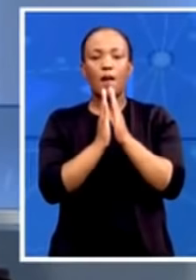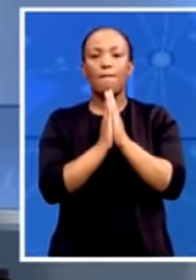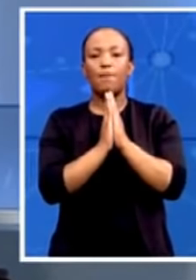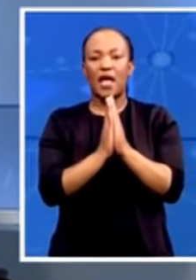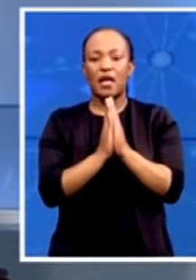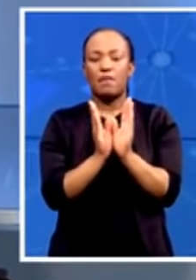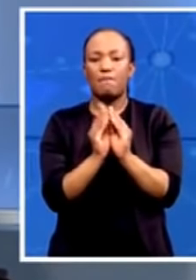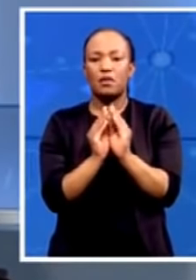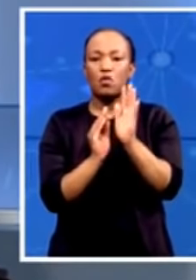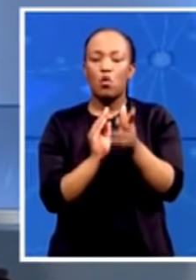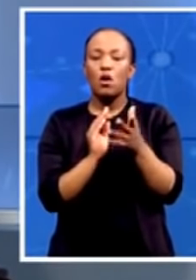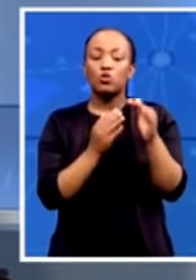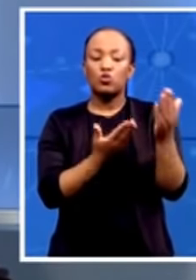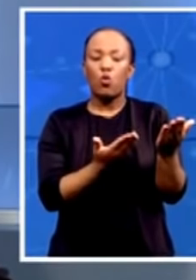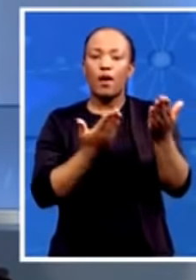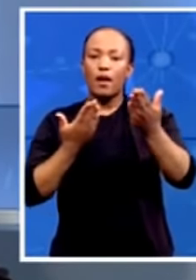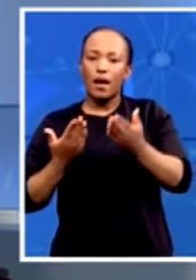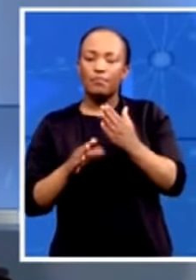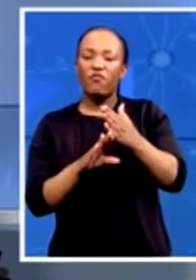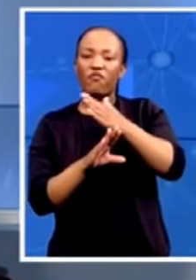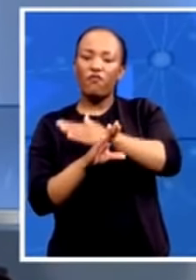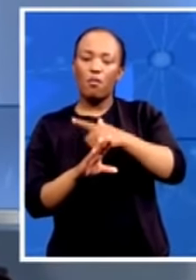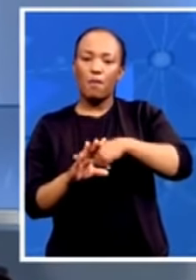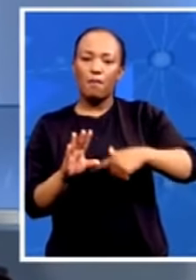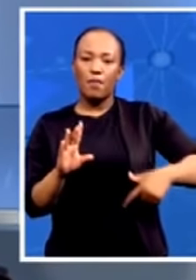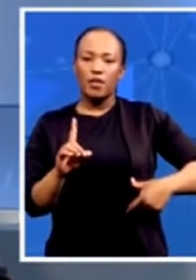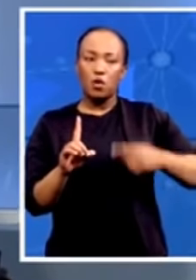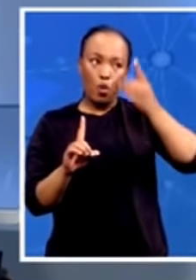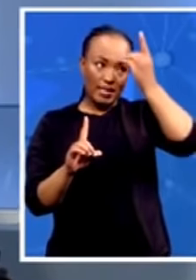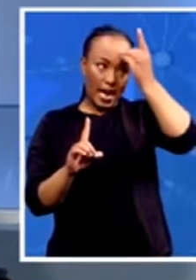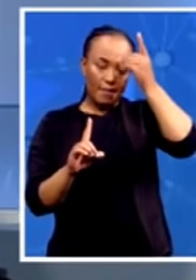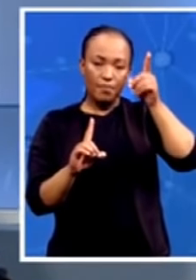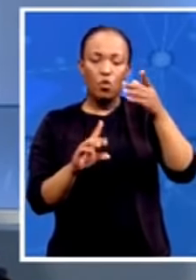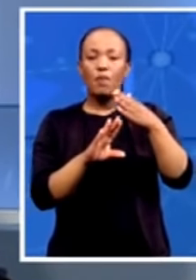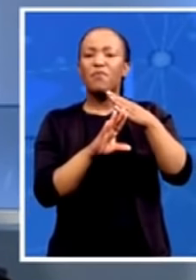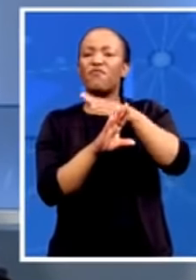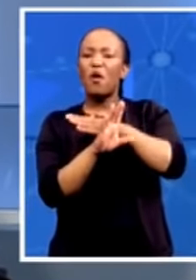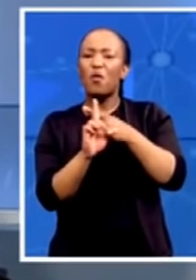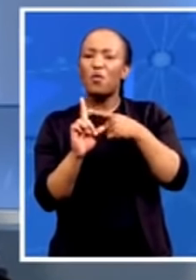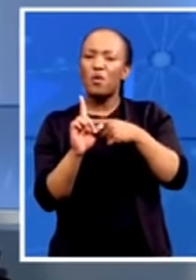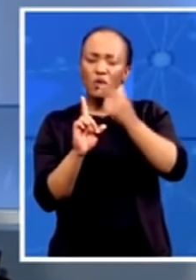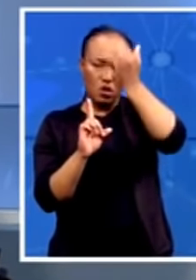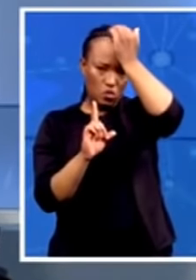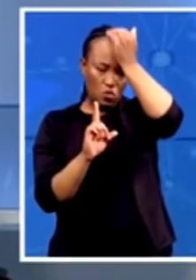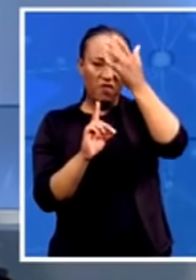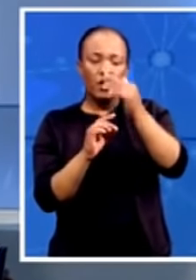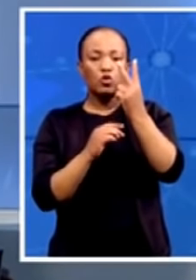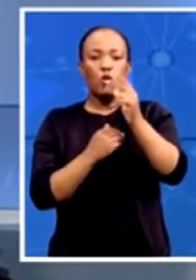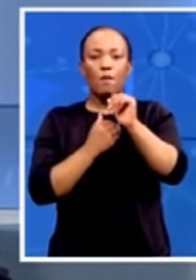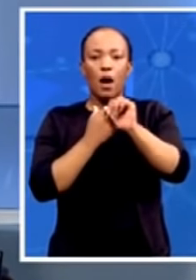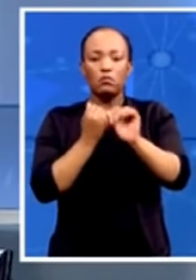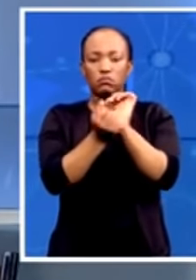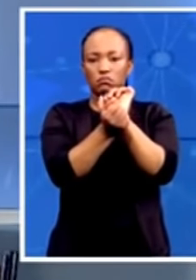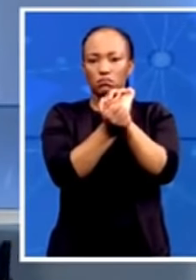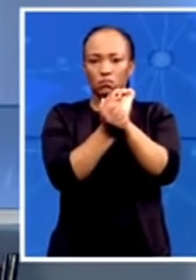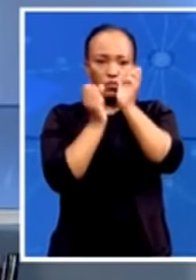The former president was granted medical parole last month after spending two months in jail. This prayer event will also be graced by various churches and